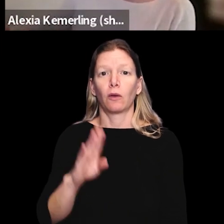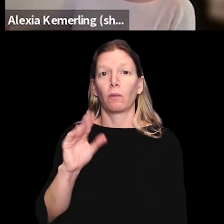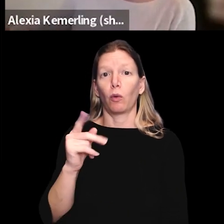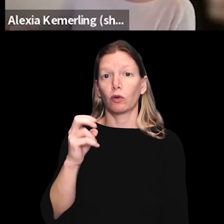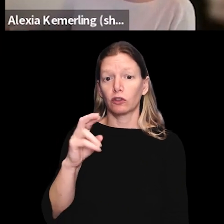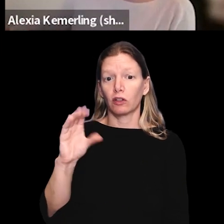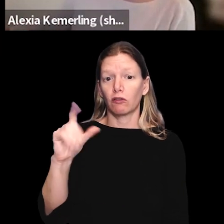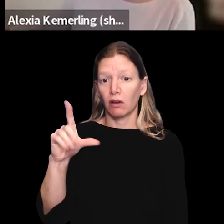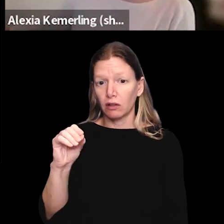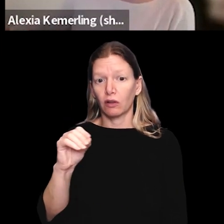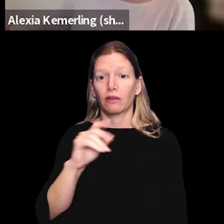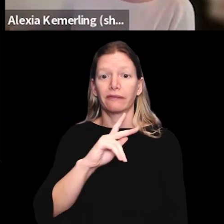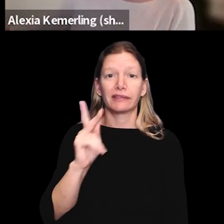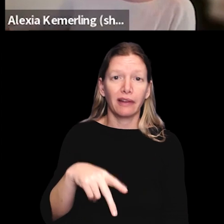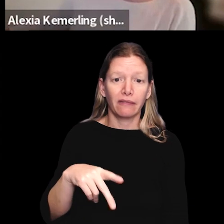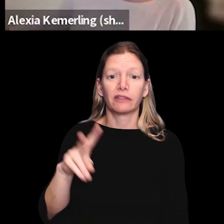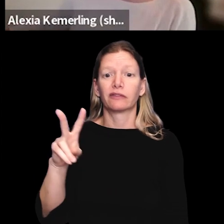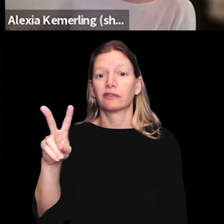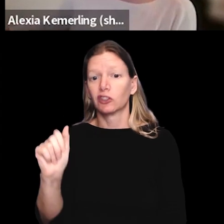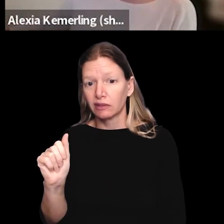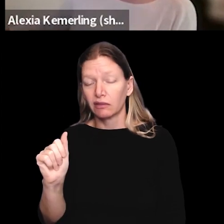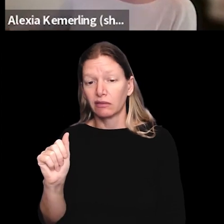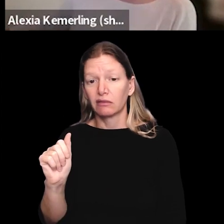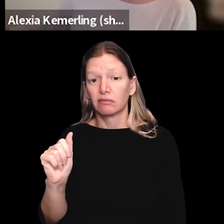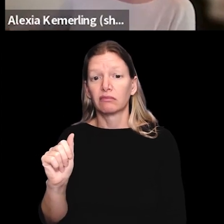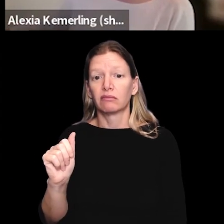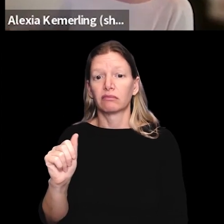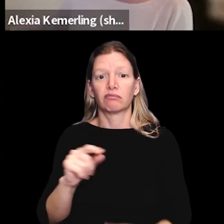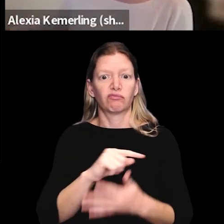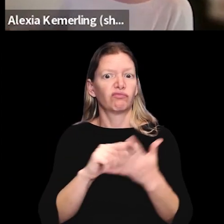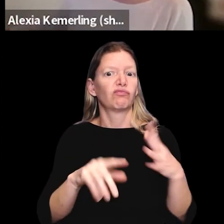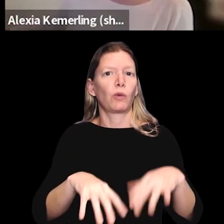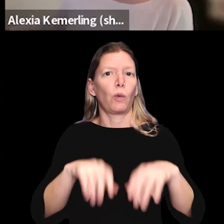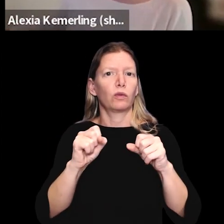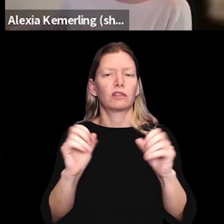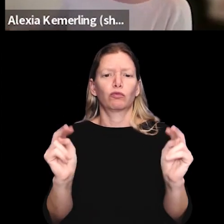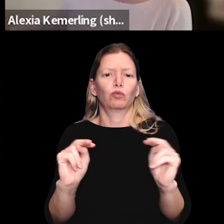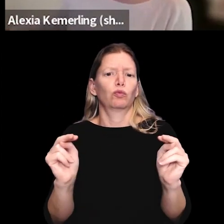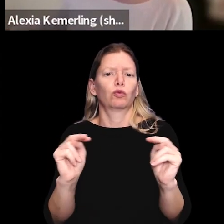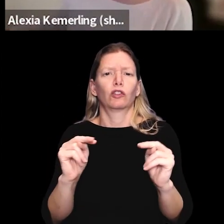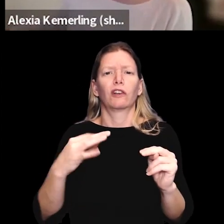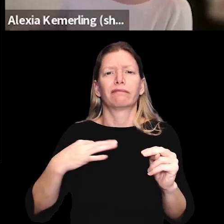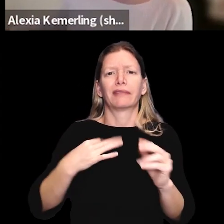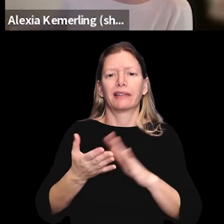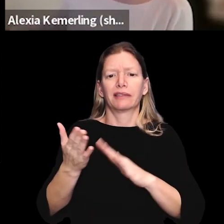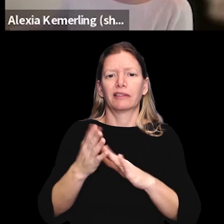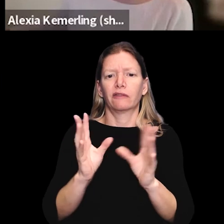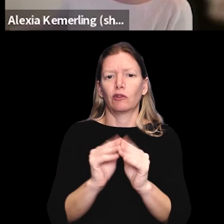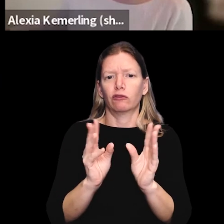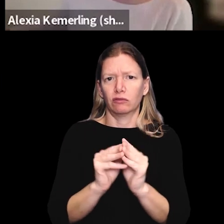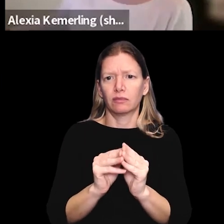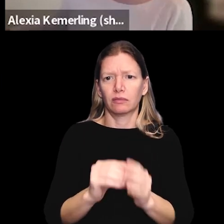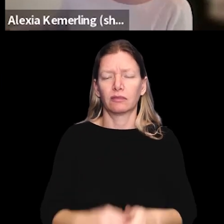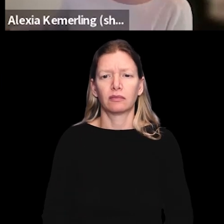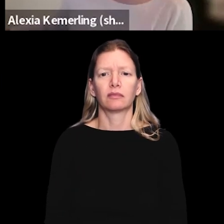And Colorado, Philadelphia, and Virginia all also hosted nonpartisan candidate